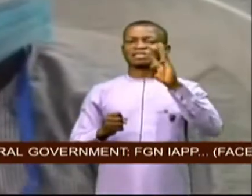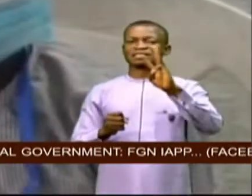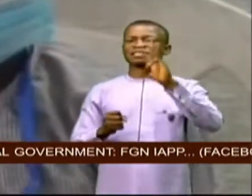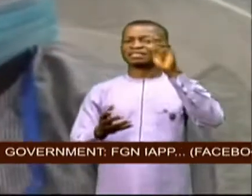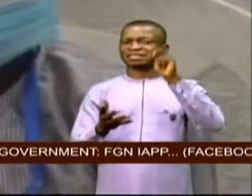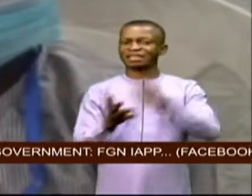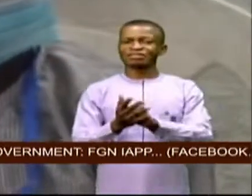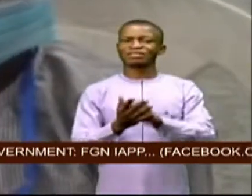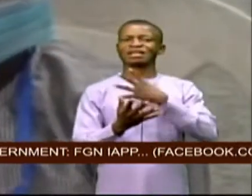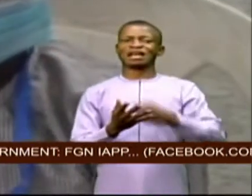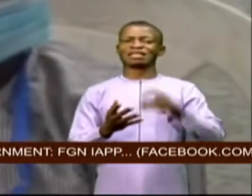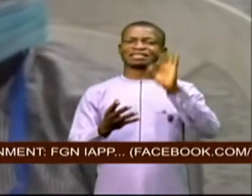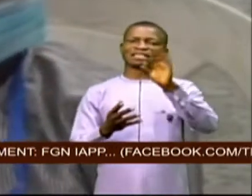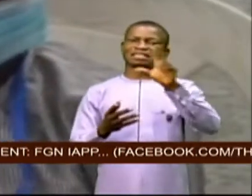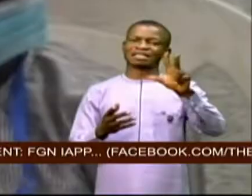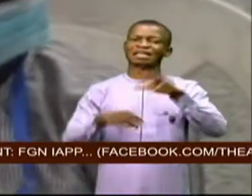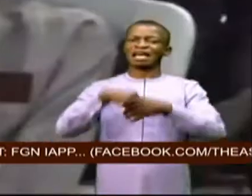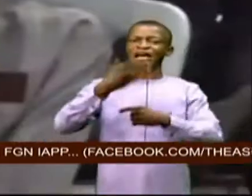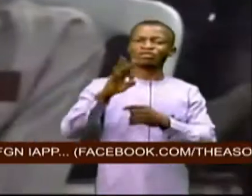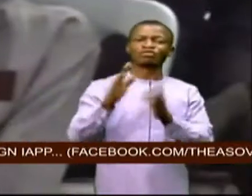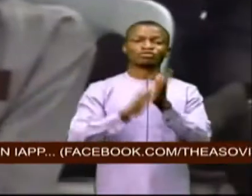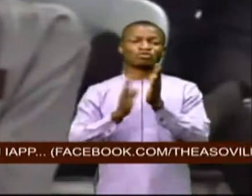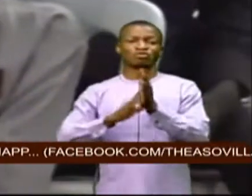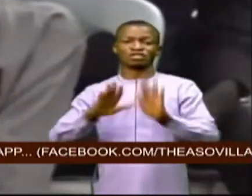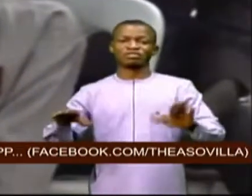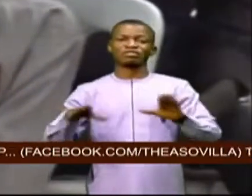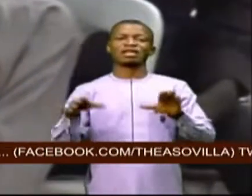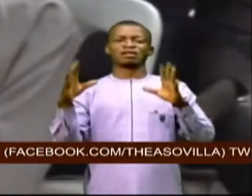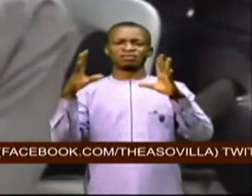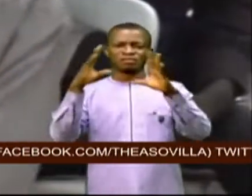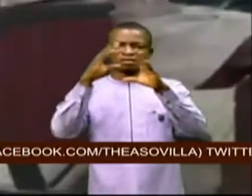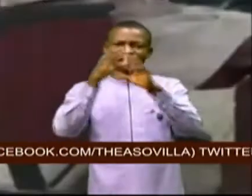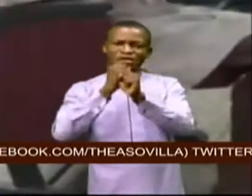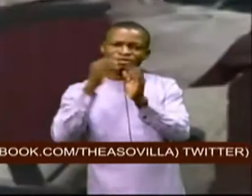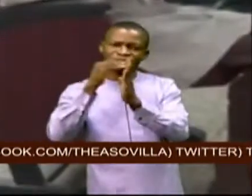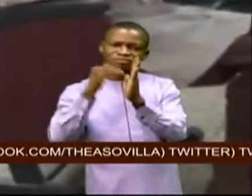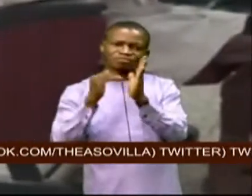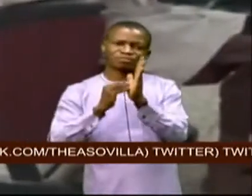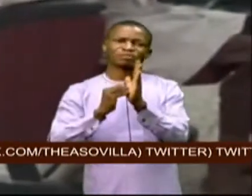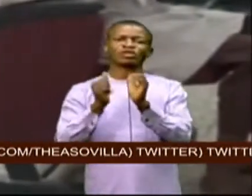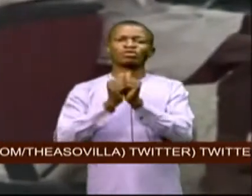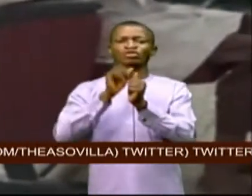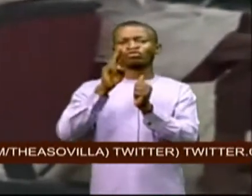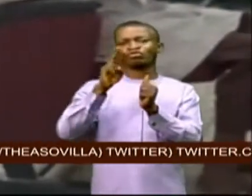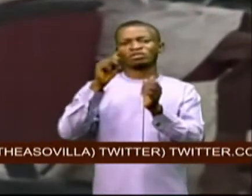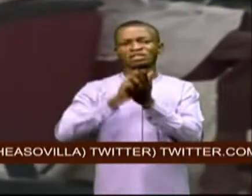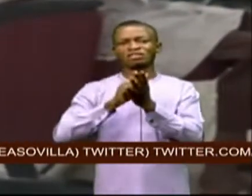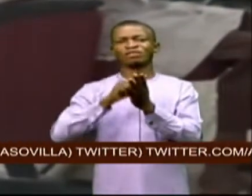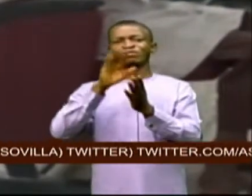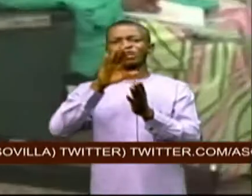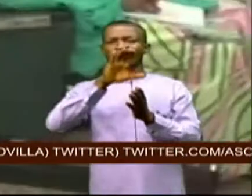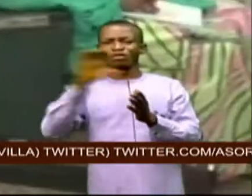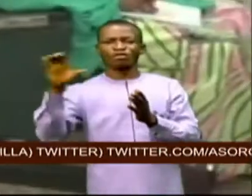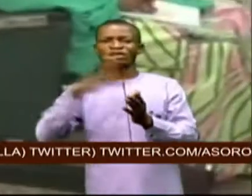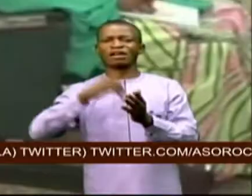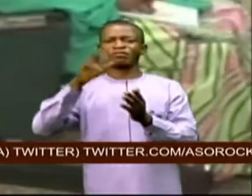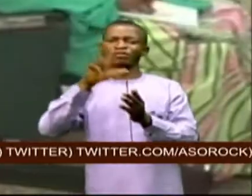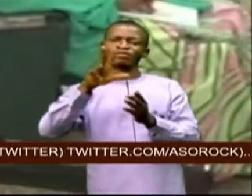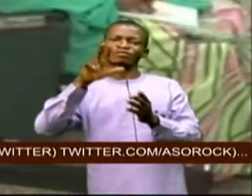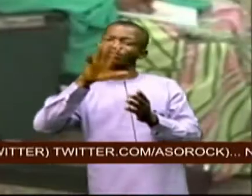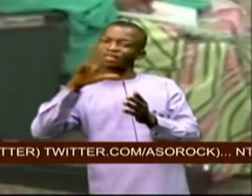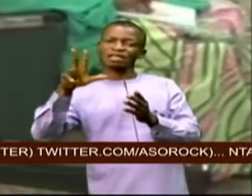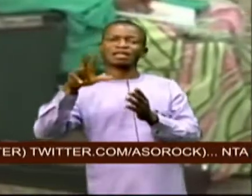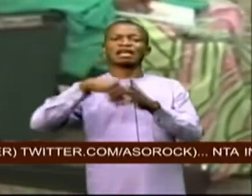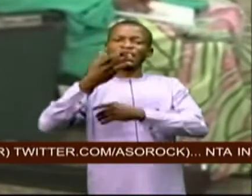out-of-school children were captured so far 72 553 out-of-school